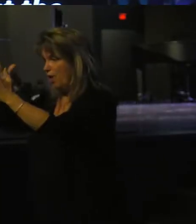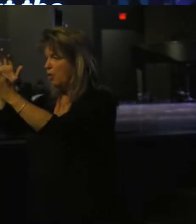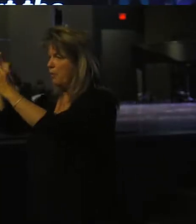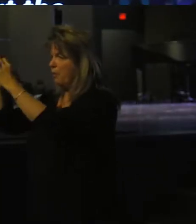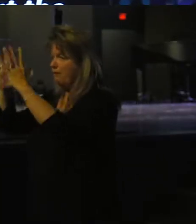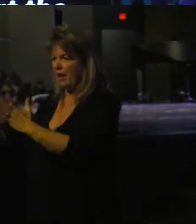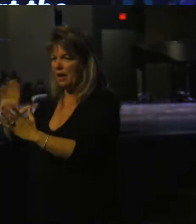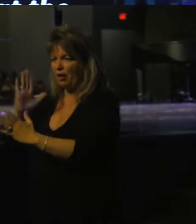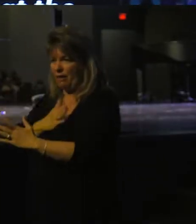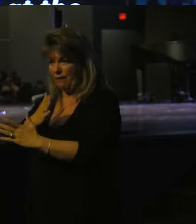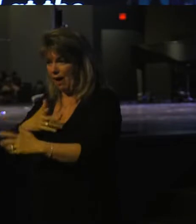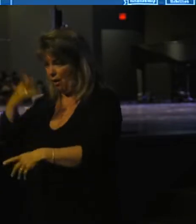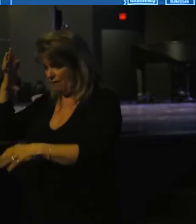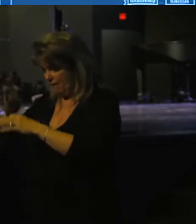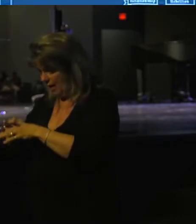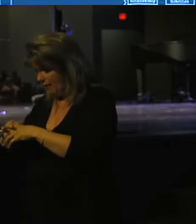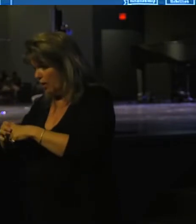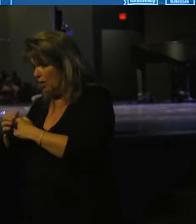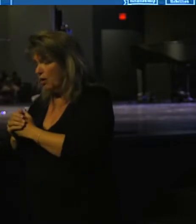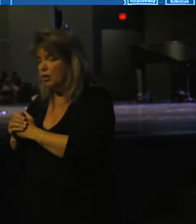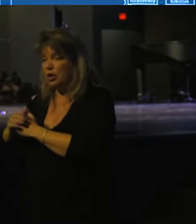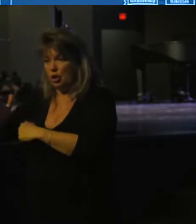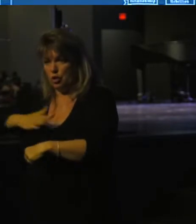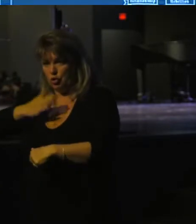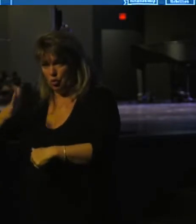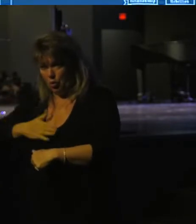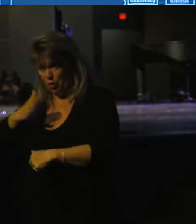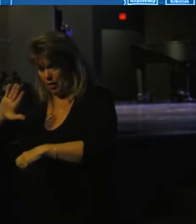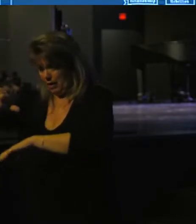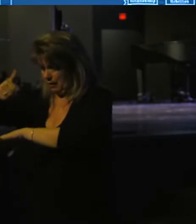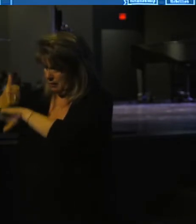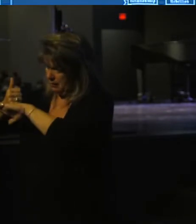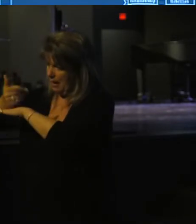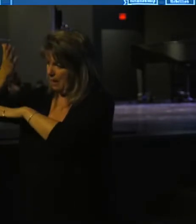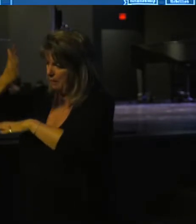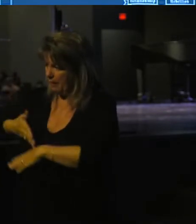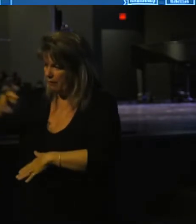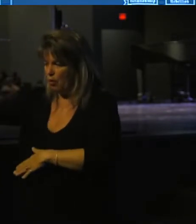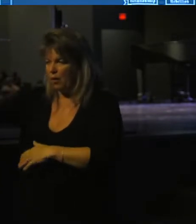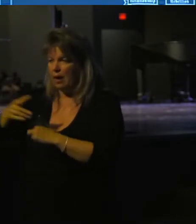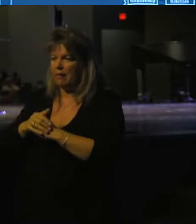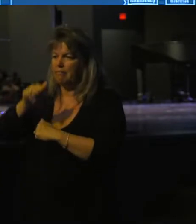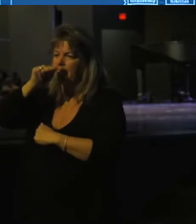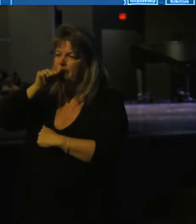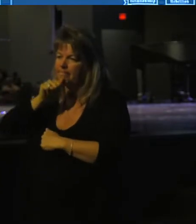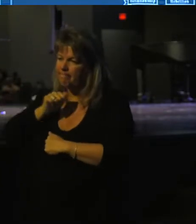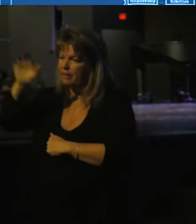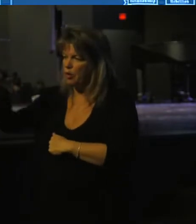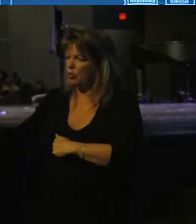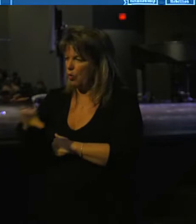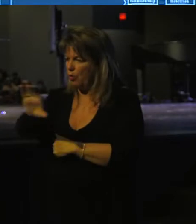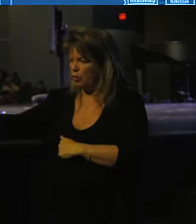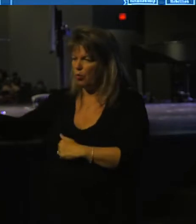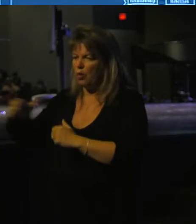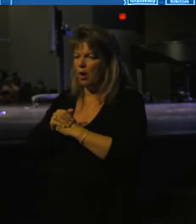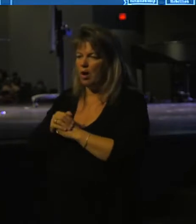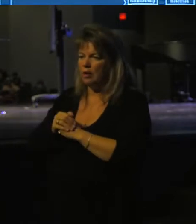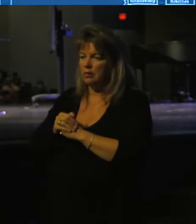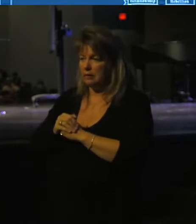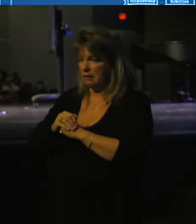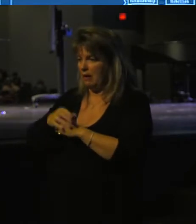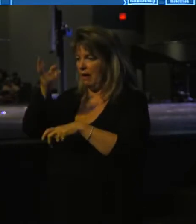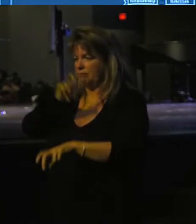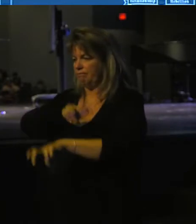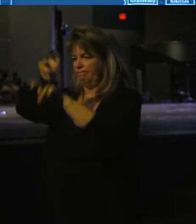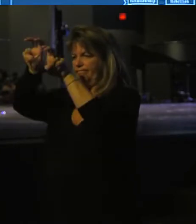faith, who for the glory, who for the joy that was set before him endured the cross, spicing the shame, and is seated